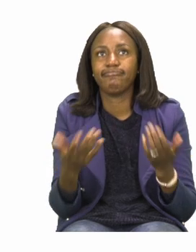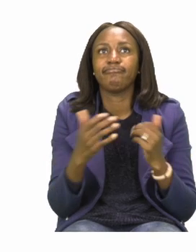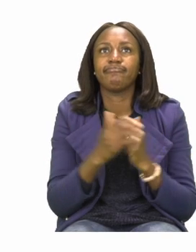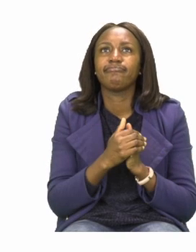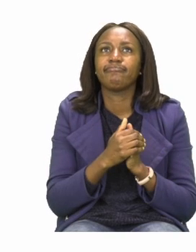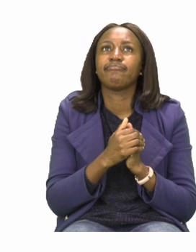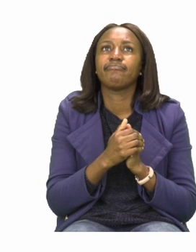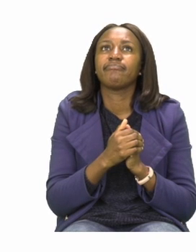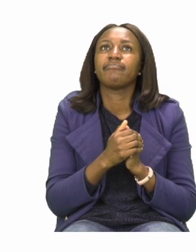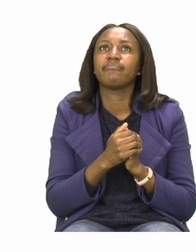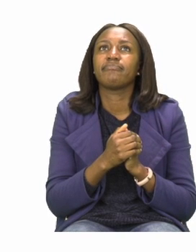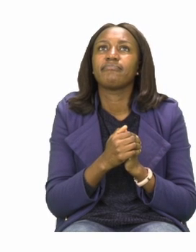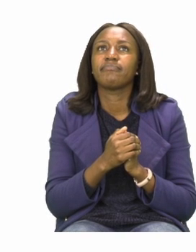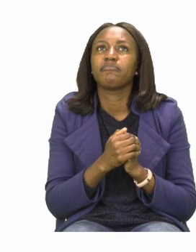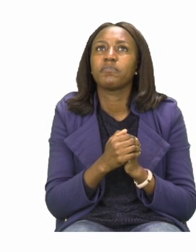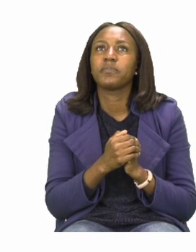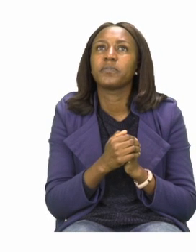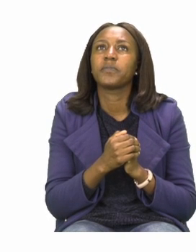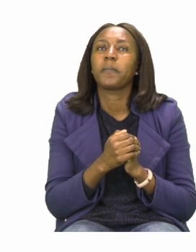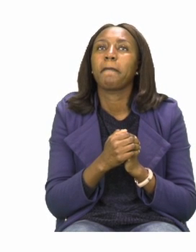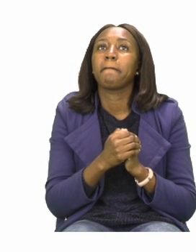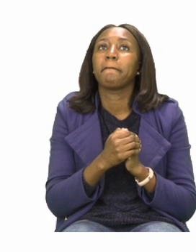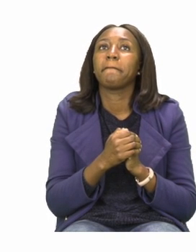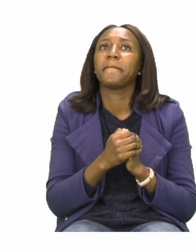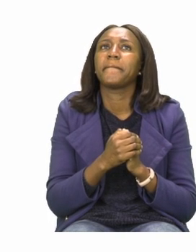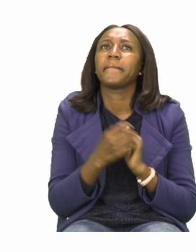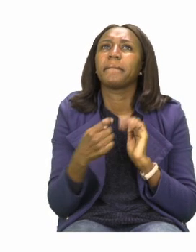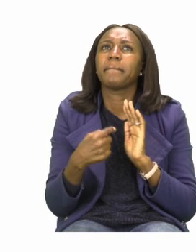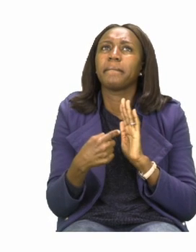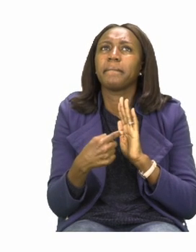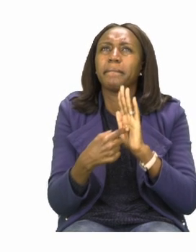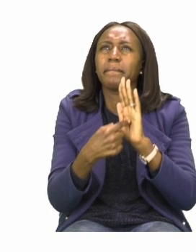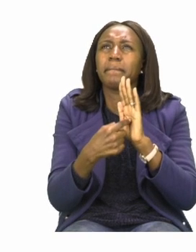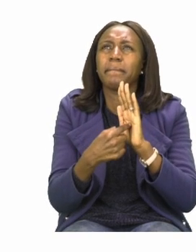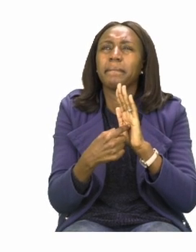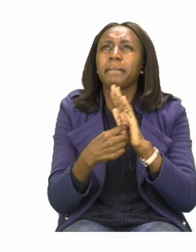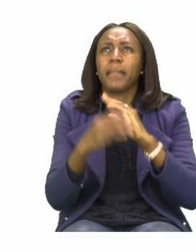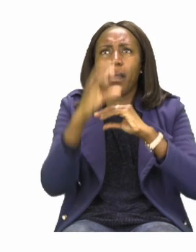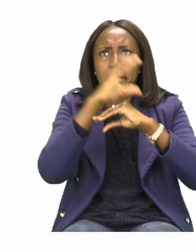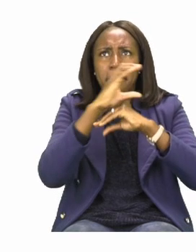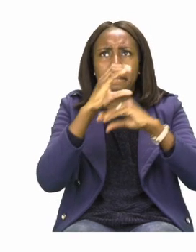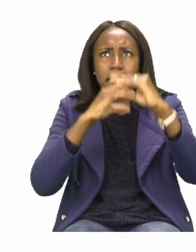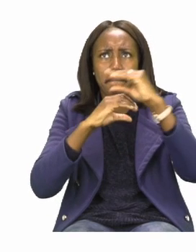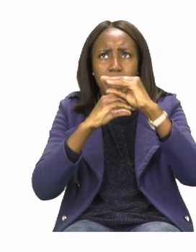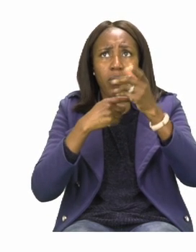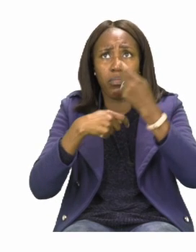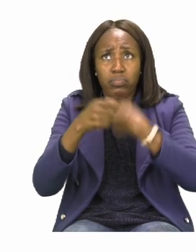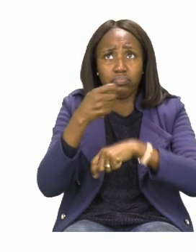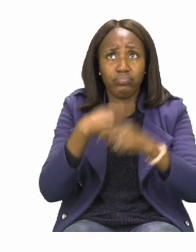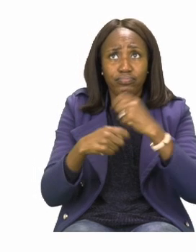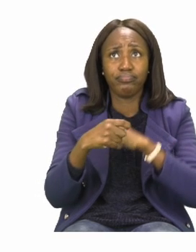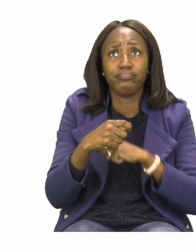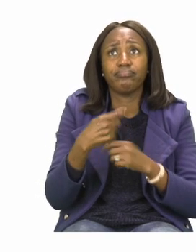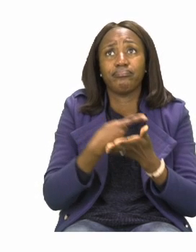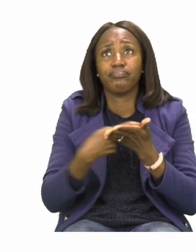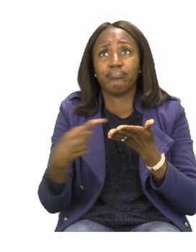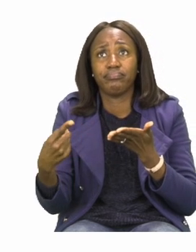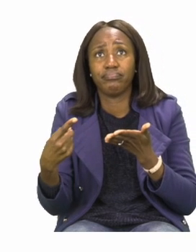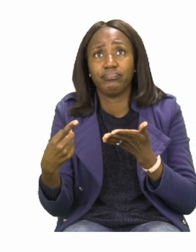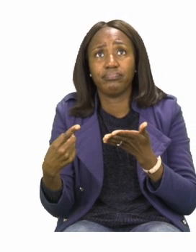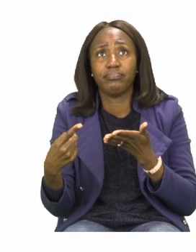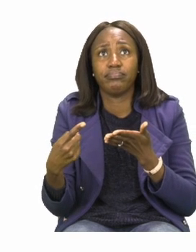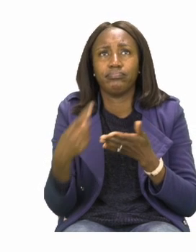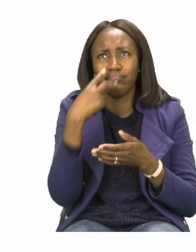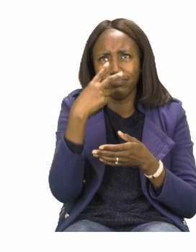says the following table shows the number of bricks sold in a week. We can see that on